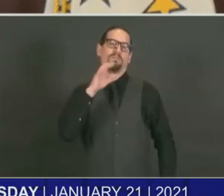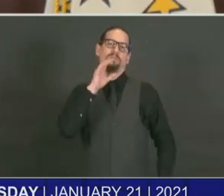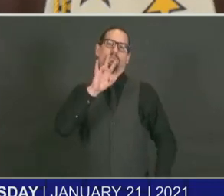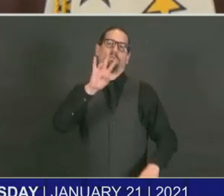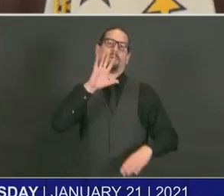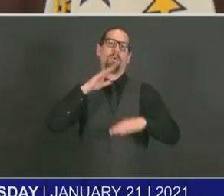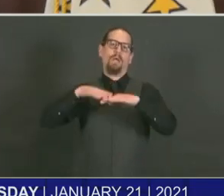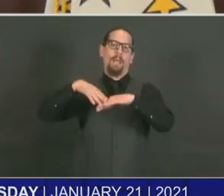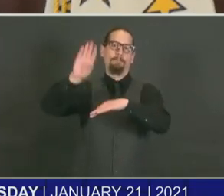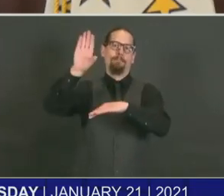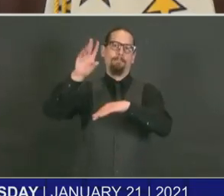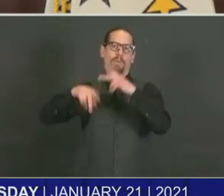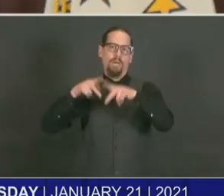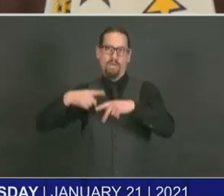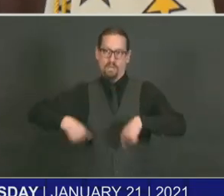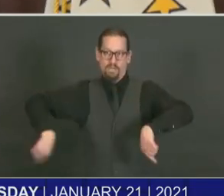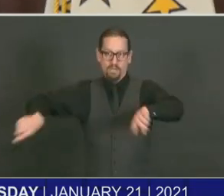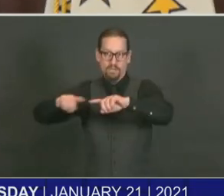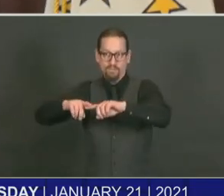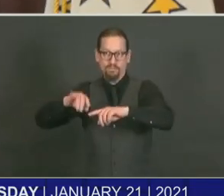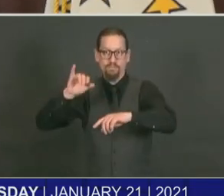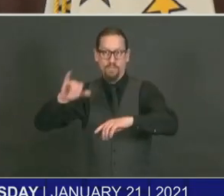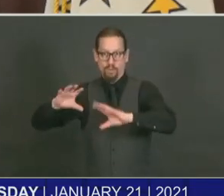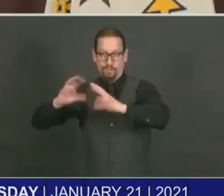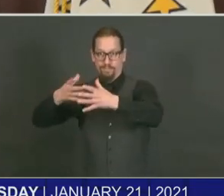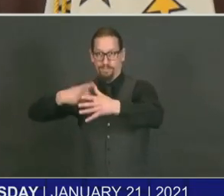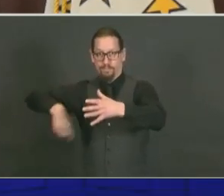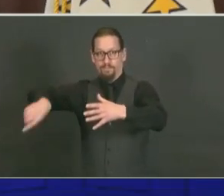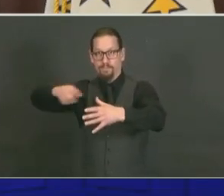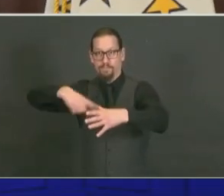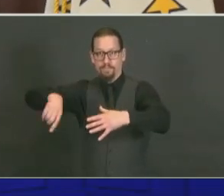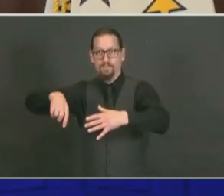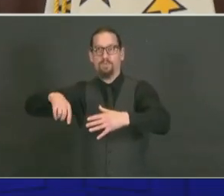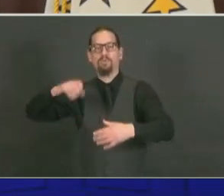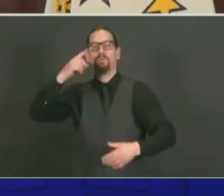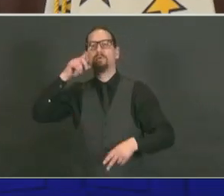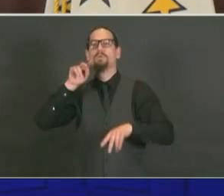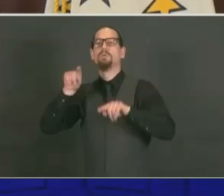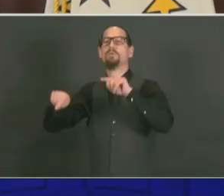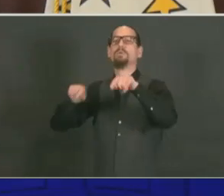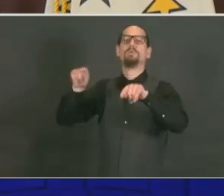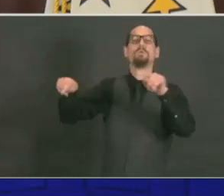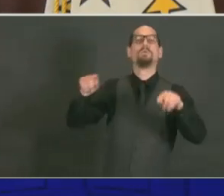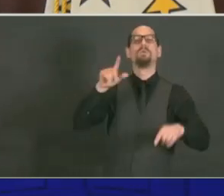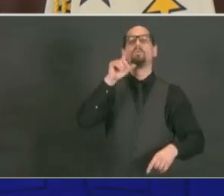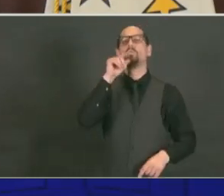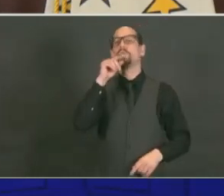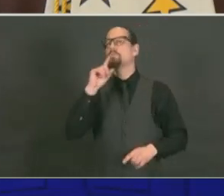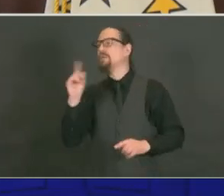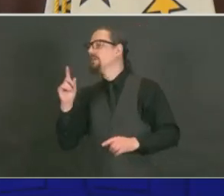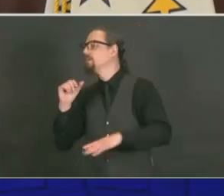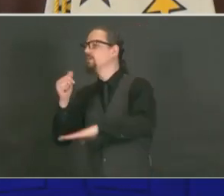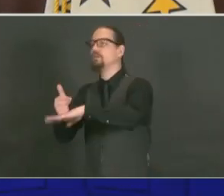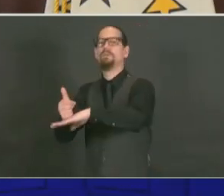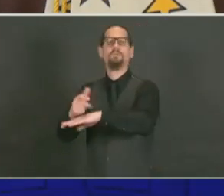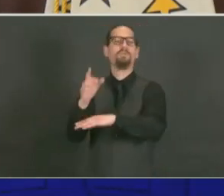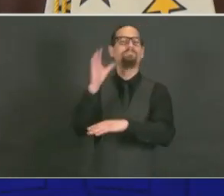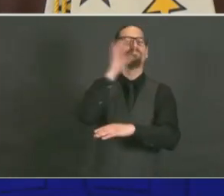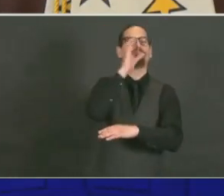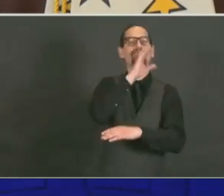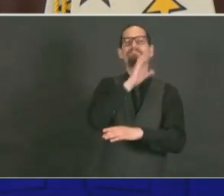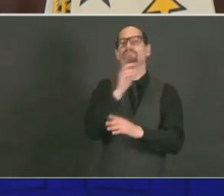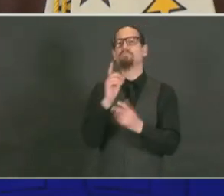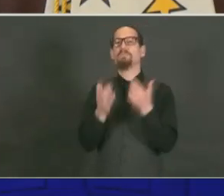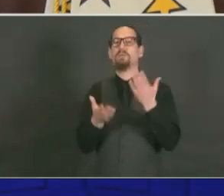Regarding that group, we are exploring a number of sites where vaccine can potentially be available to people older than 75. Those sites could include, still in